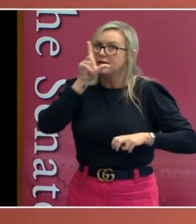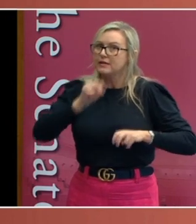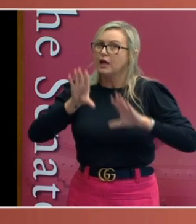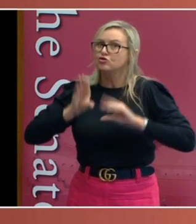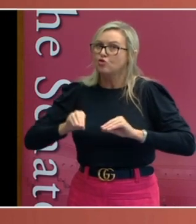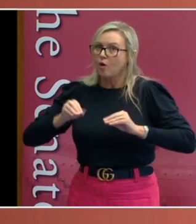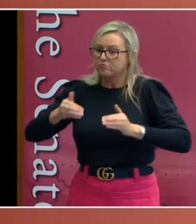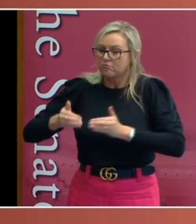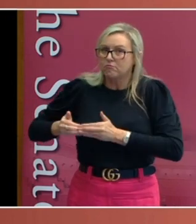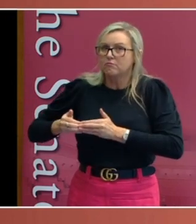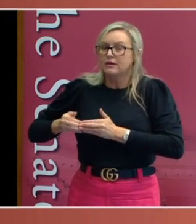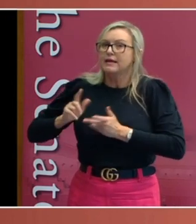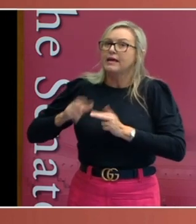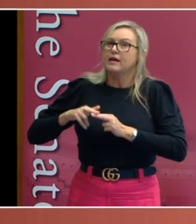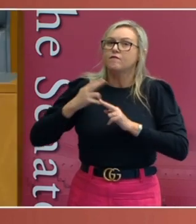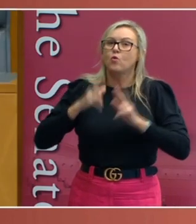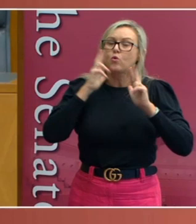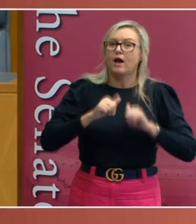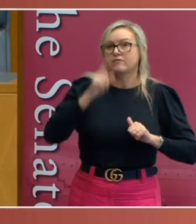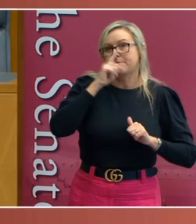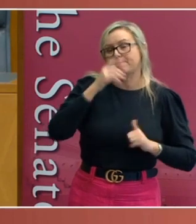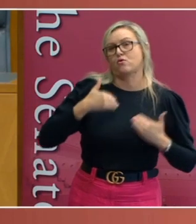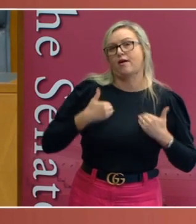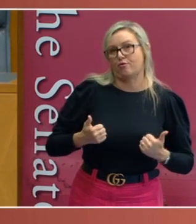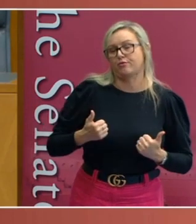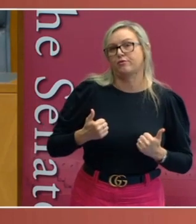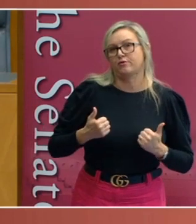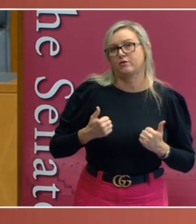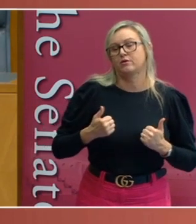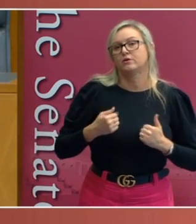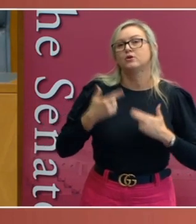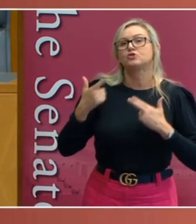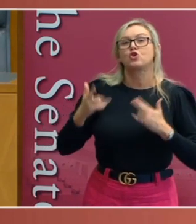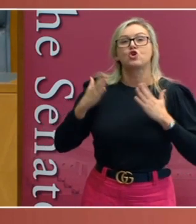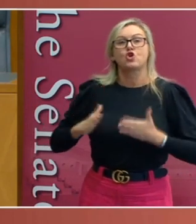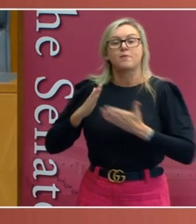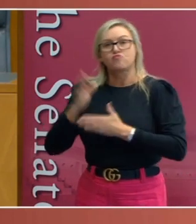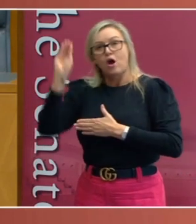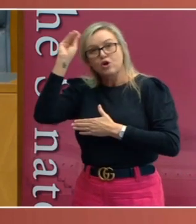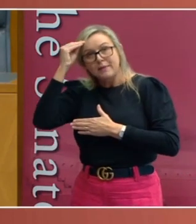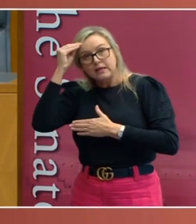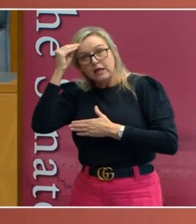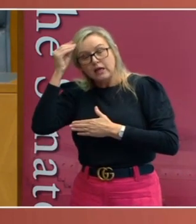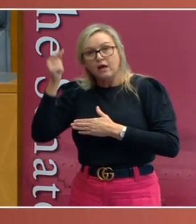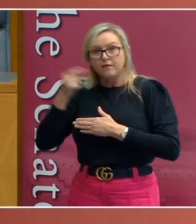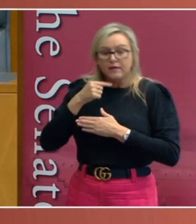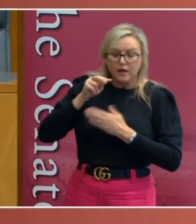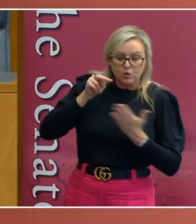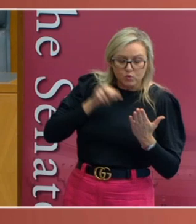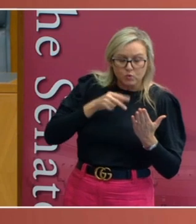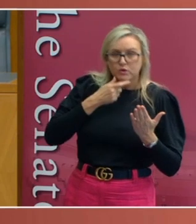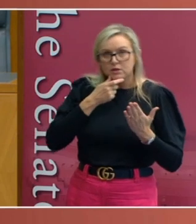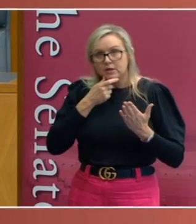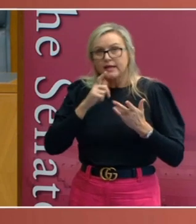public health, amongst other things. And the UN Human Rights Committee, in interpreting that qualification, has stated that any